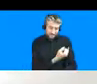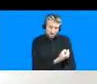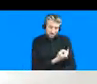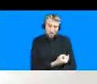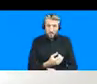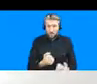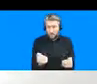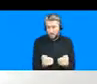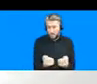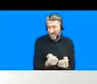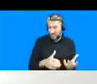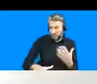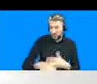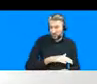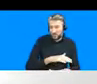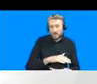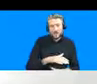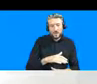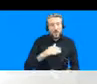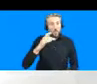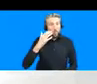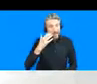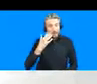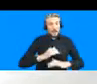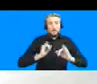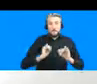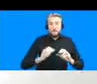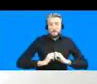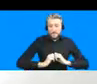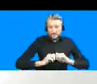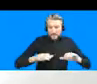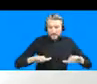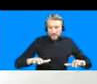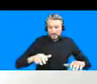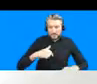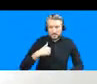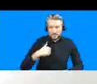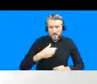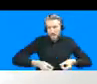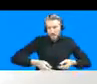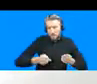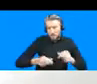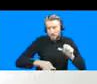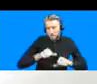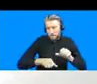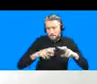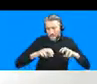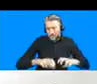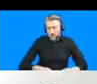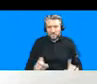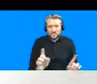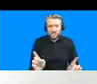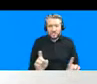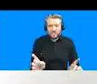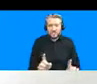methodology in the time of pandemic when first-hand data collection becomes particularly difficult due to the nature of the pandemic so